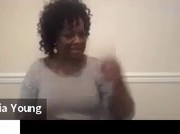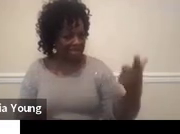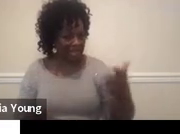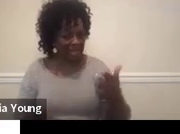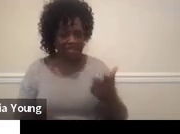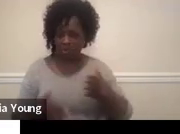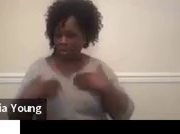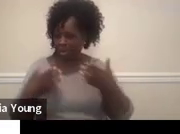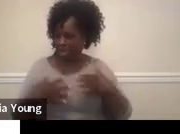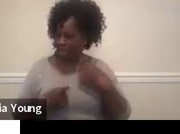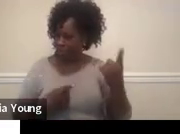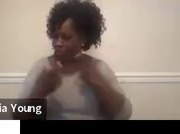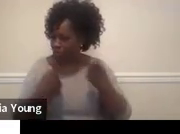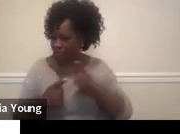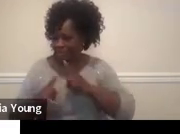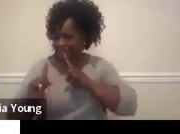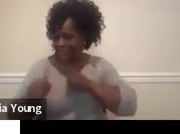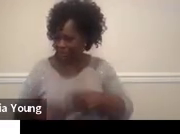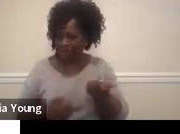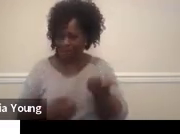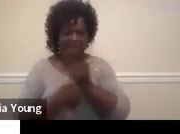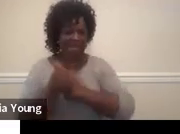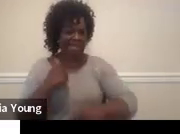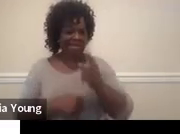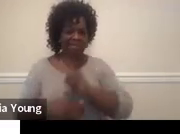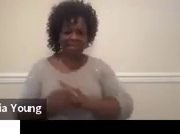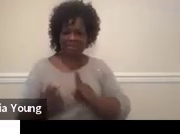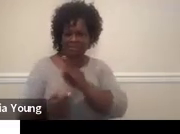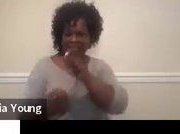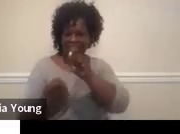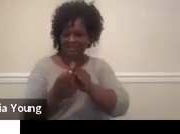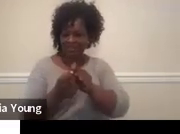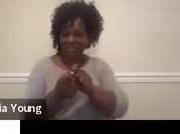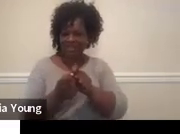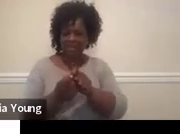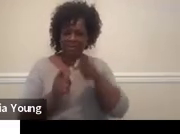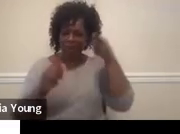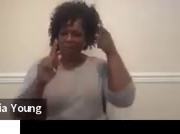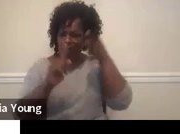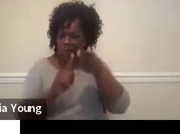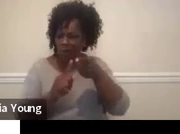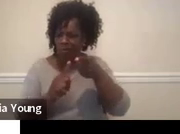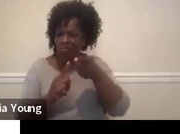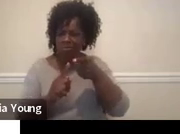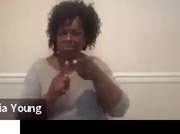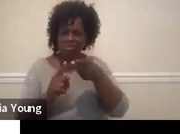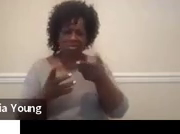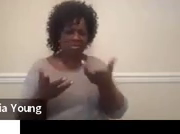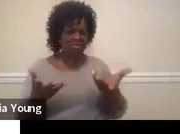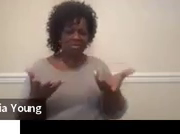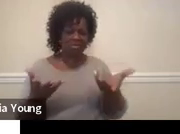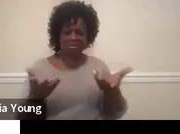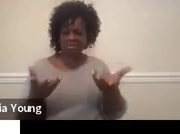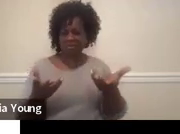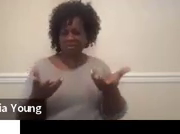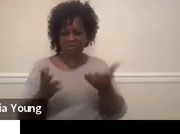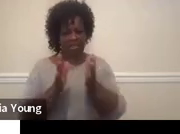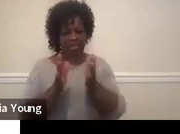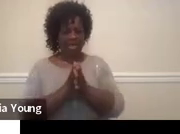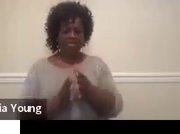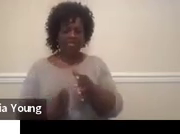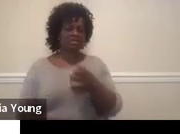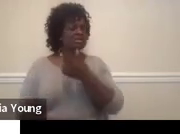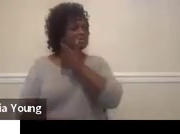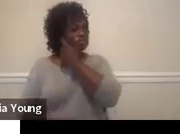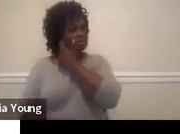questions. If you have specific questions about goals, for example, then we ask that you,